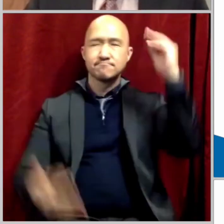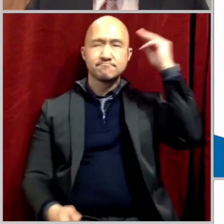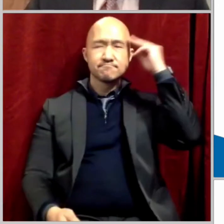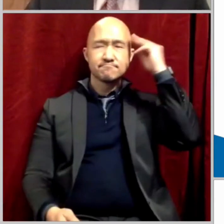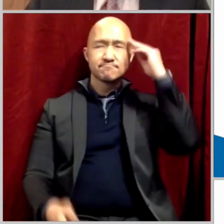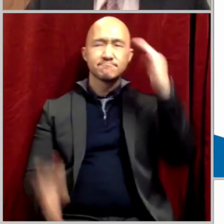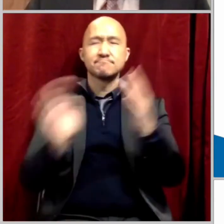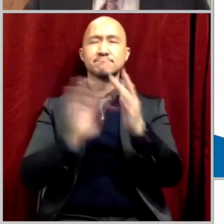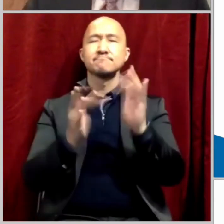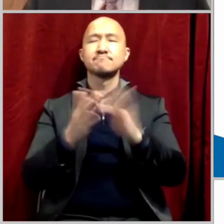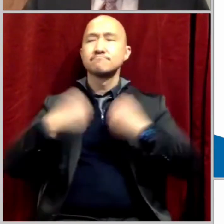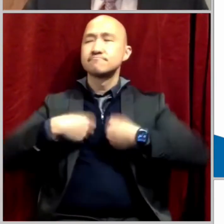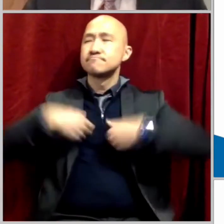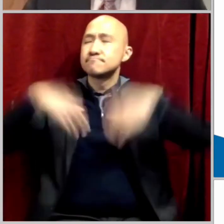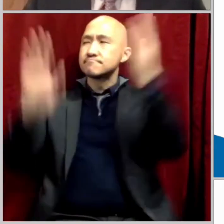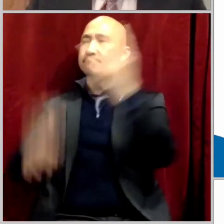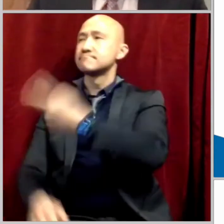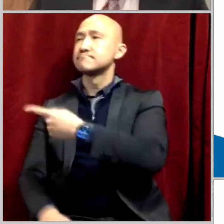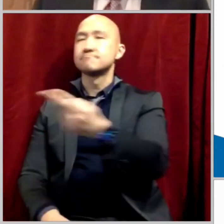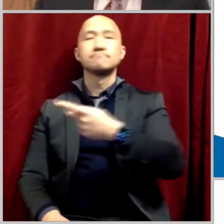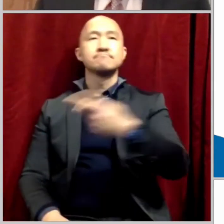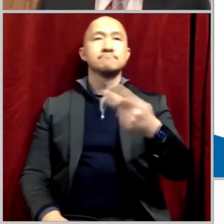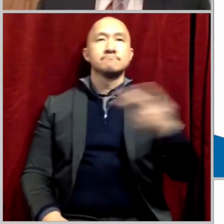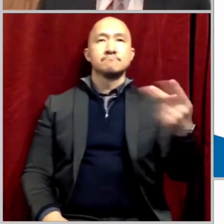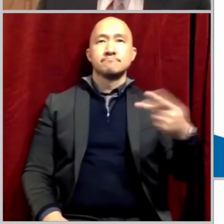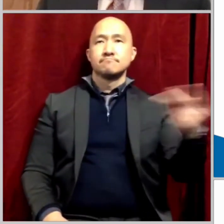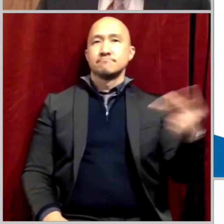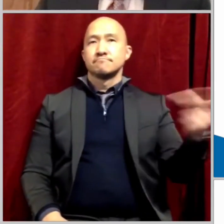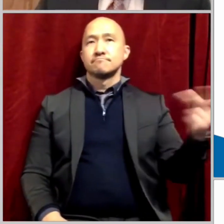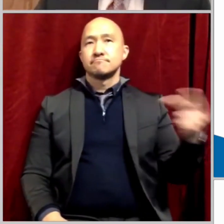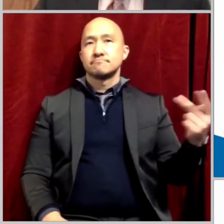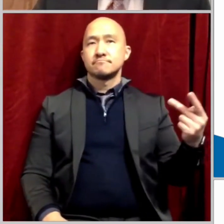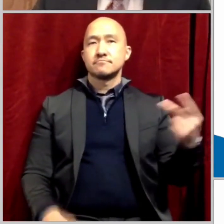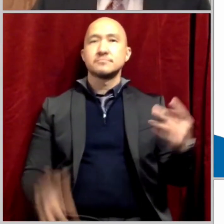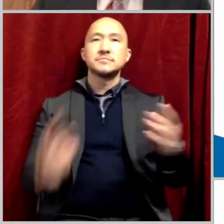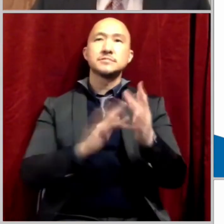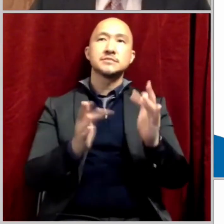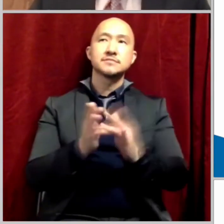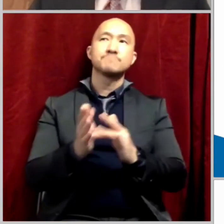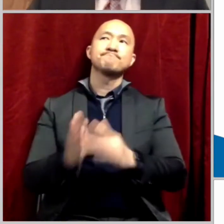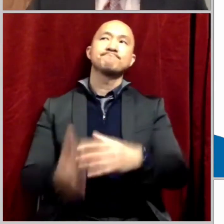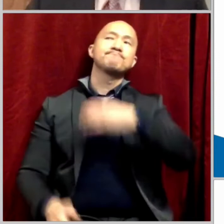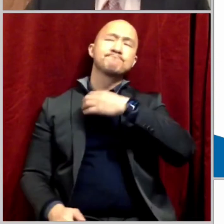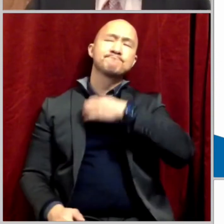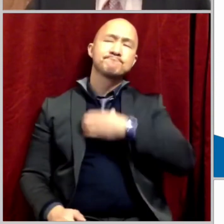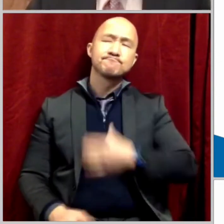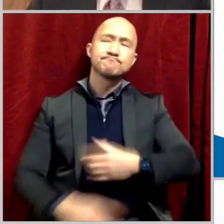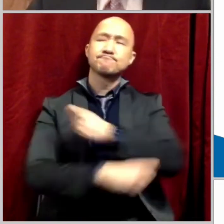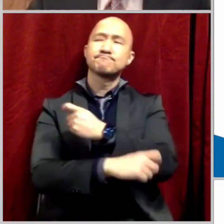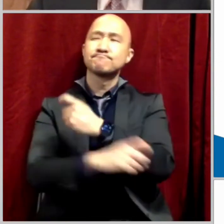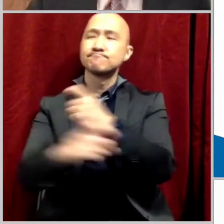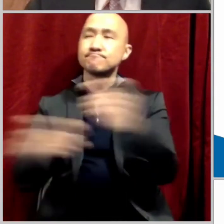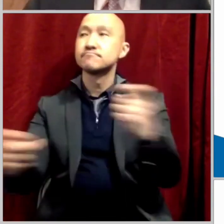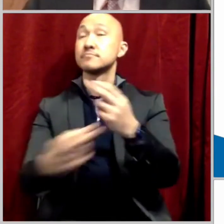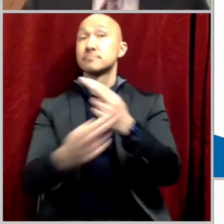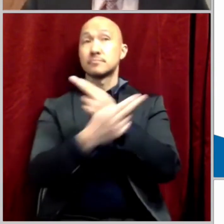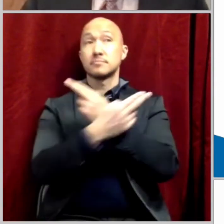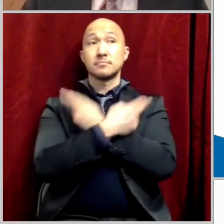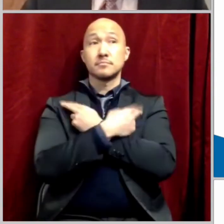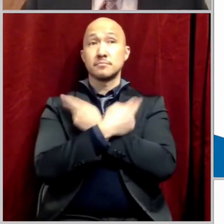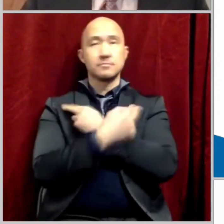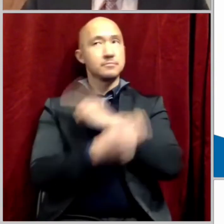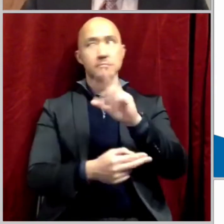encourage us and remind us of the ultimate pause, the ultimate rest that we have only through Jesus Christ. The rest that Jesus